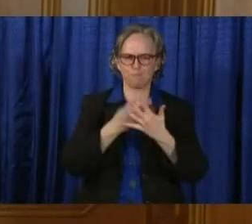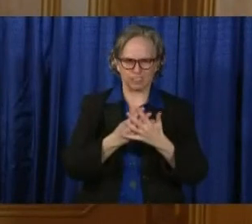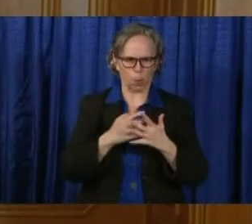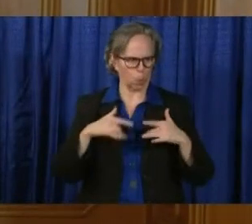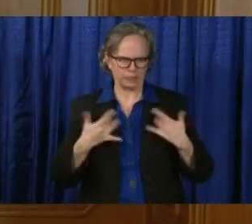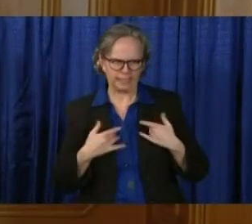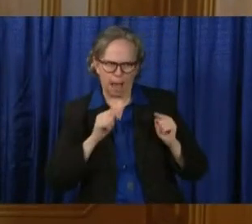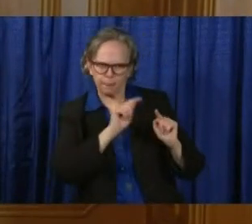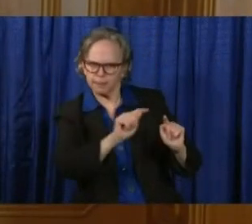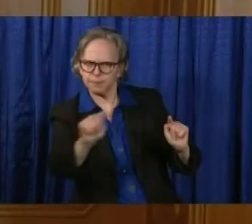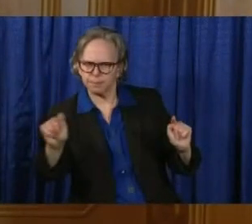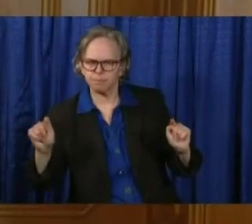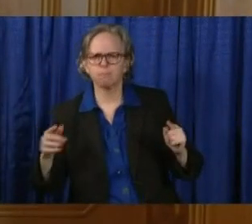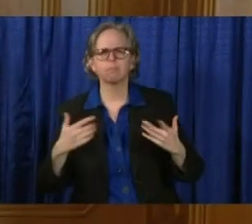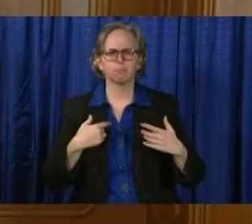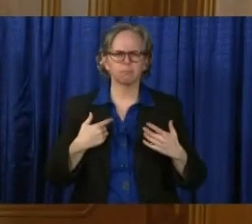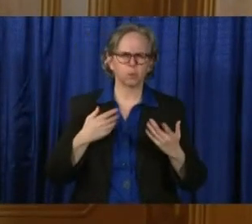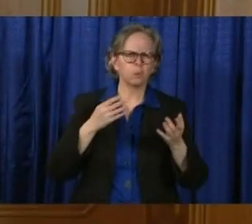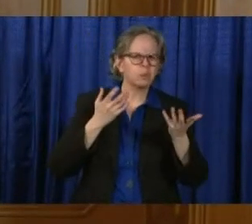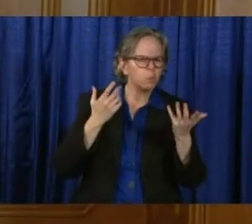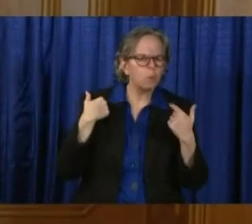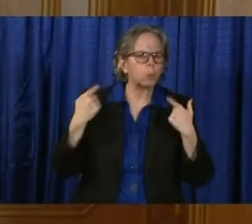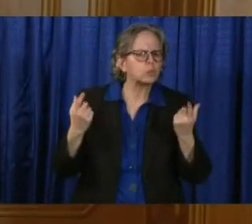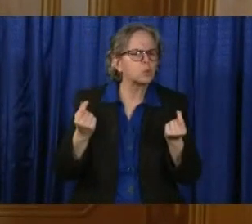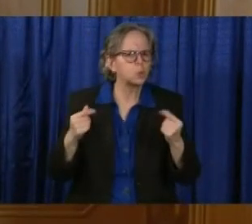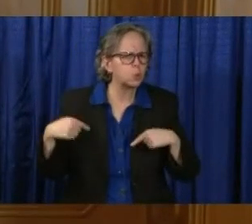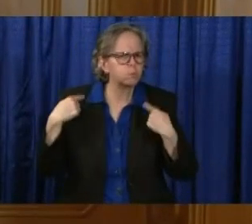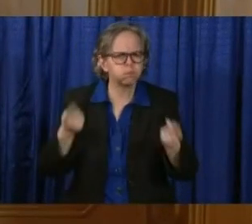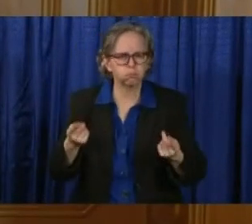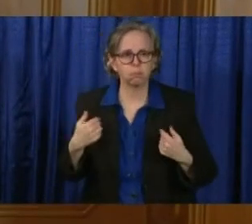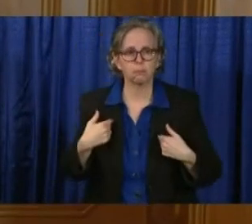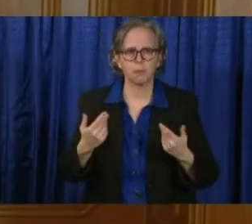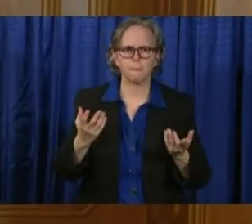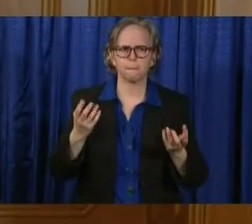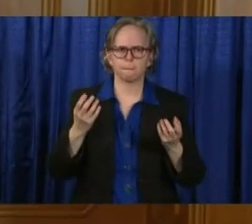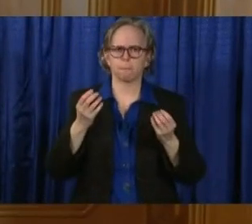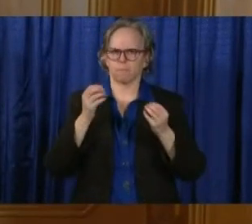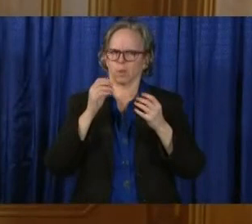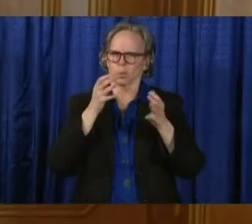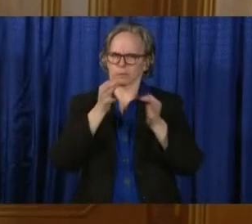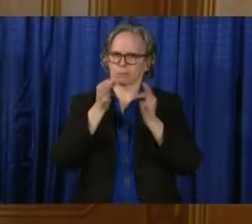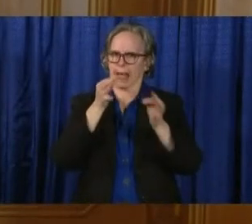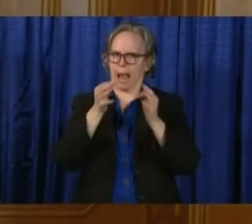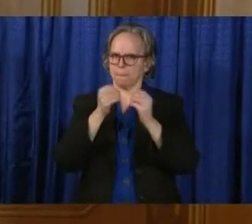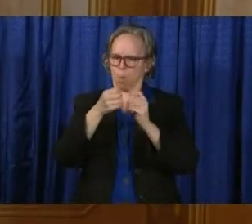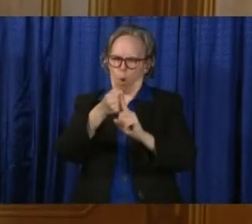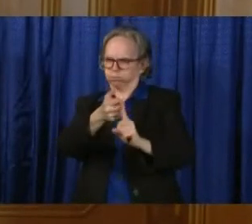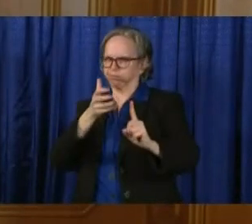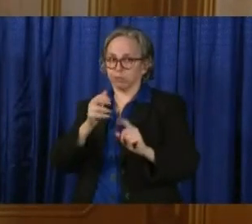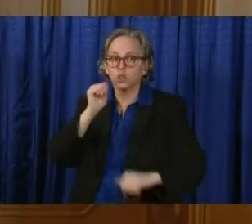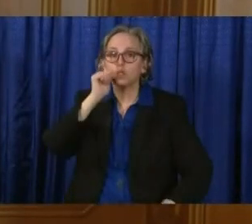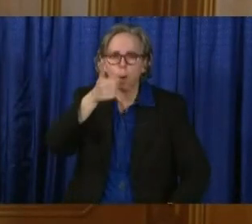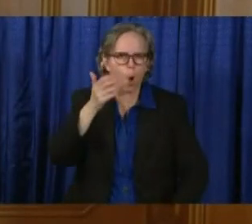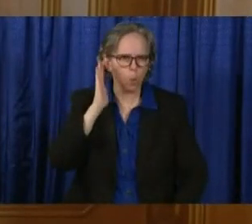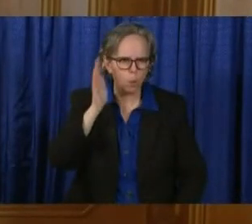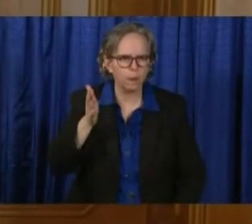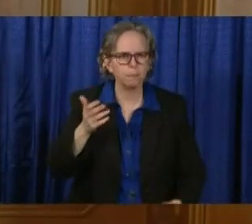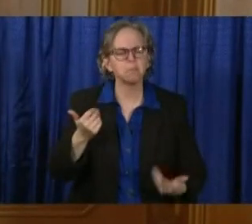where we are. And I'm going to say more about this tomorrow as we move forward.